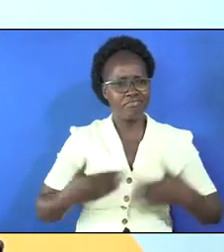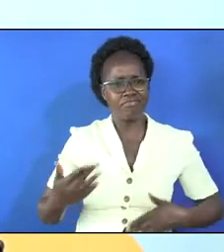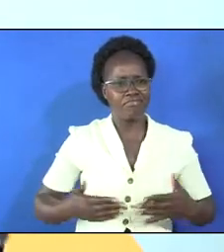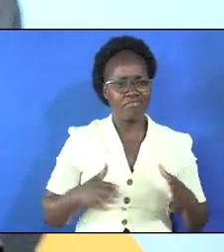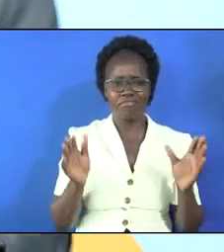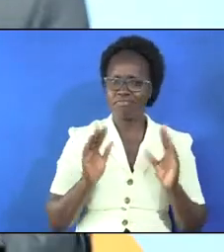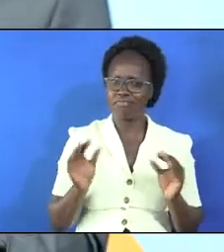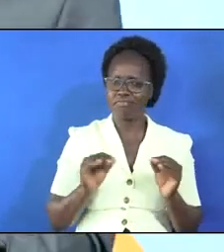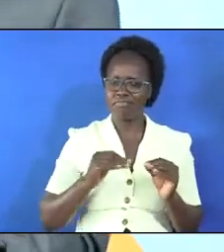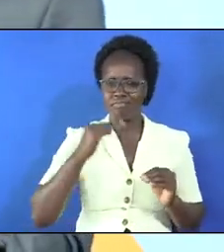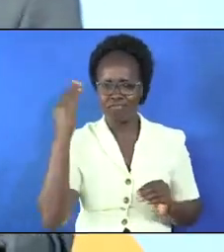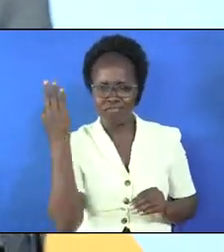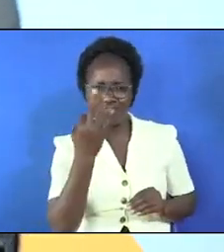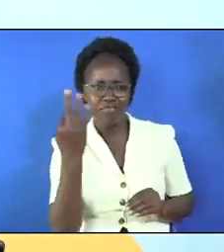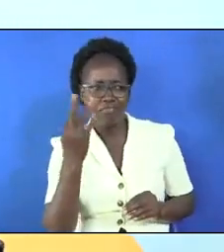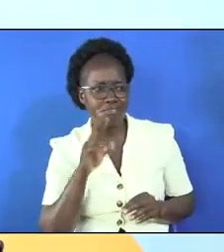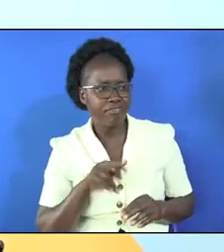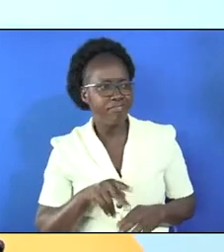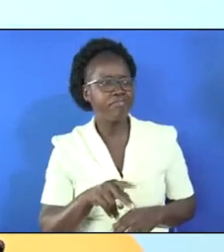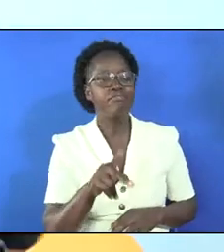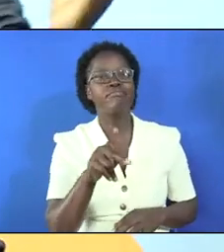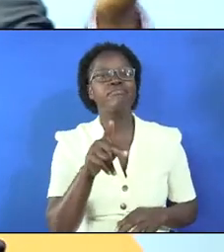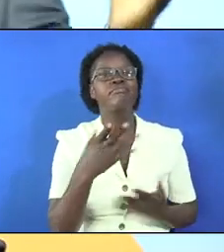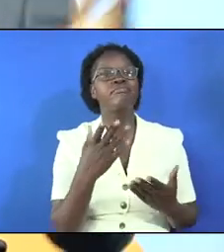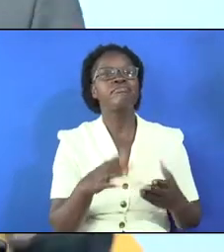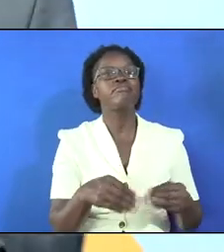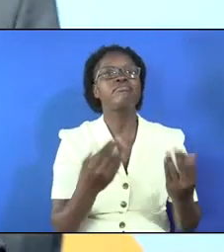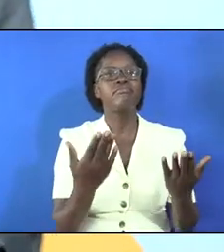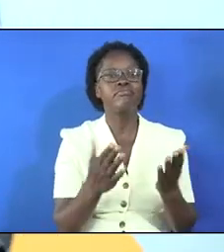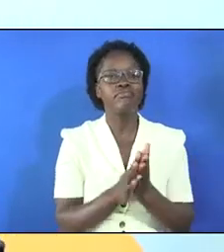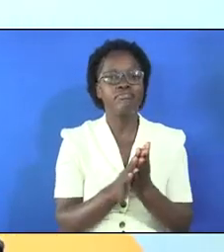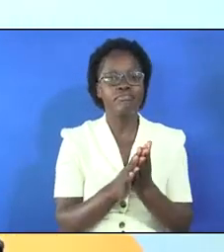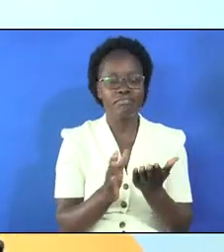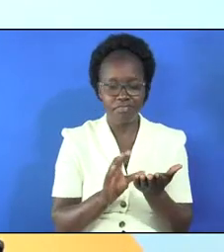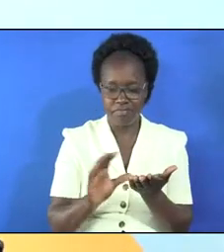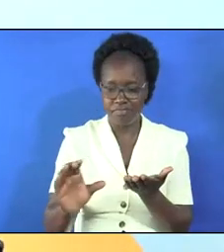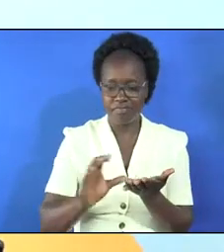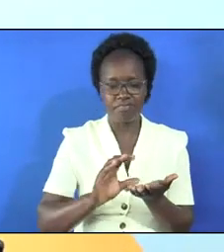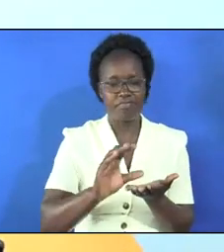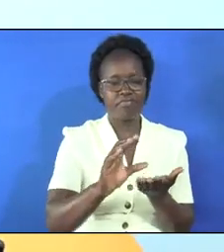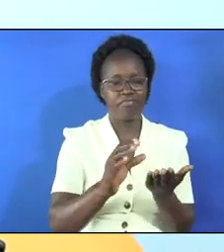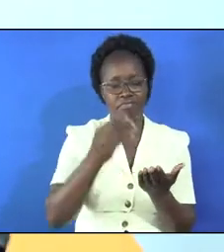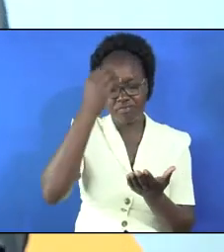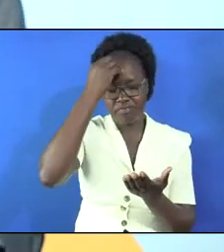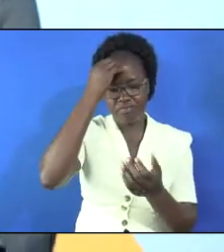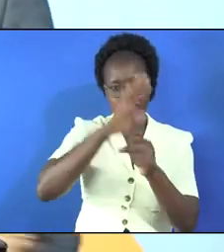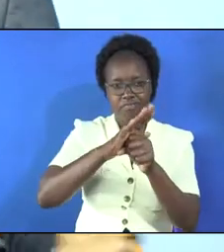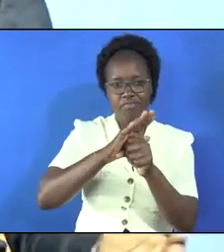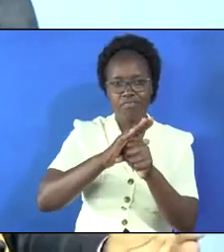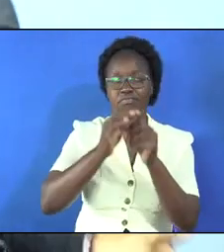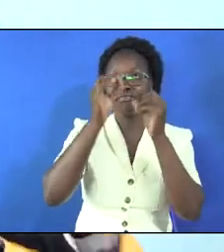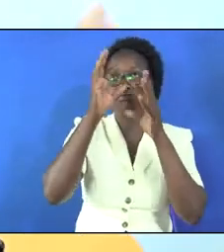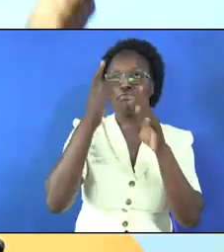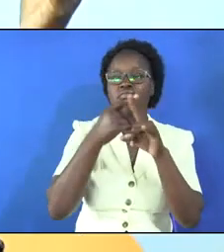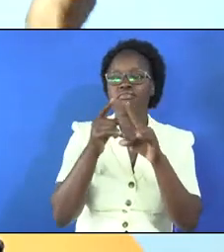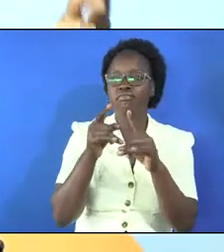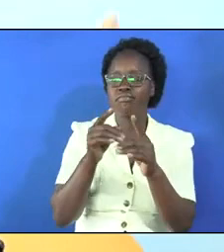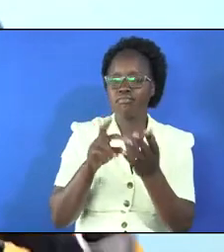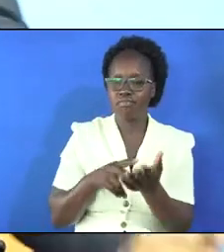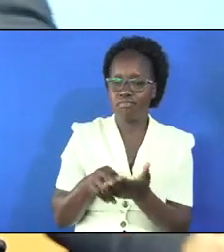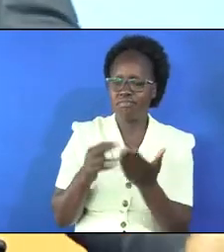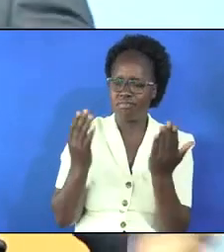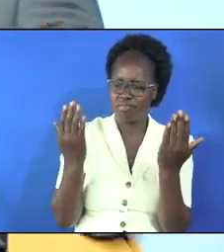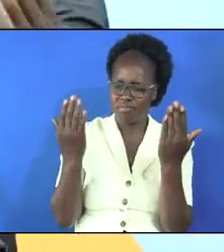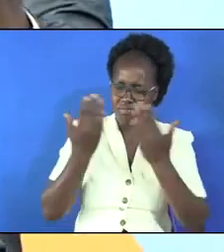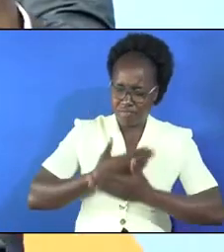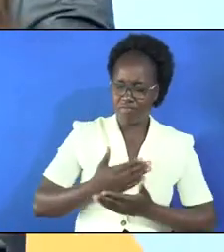preaching and walking and giving out their means for the kingdom of god as they were walking through the